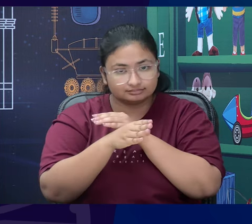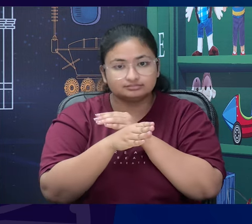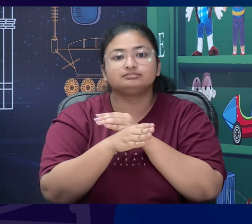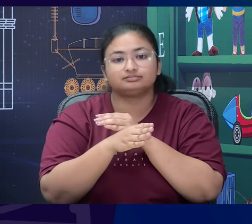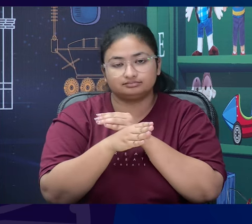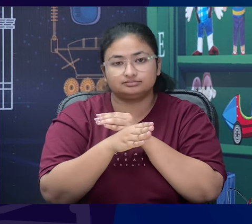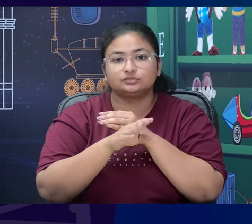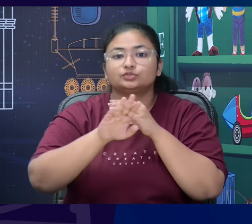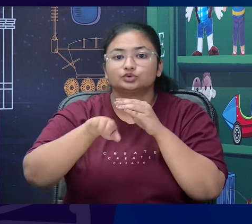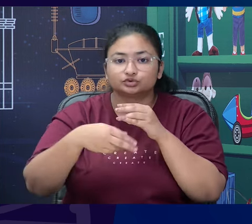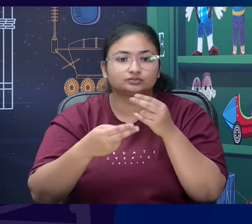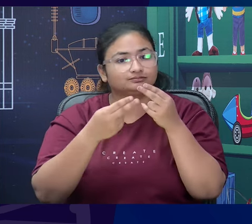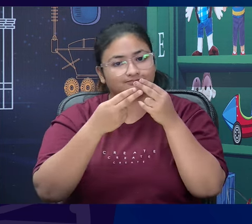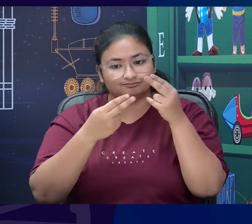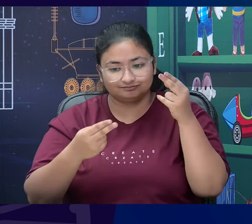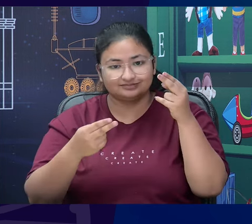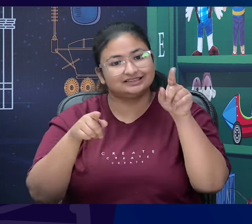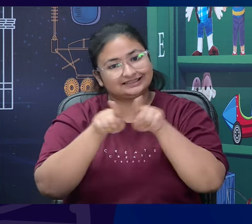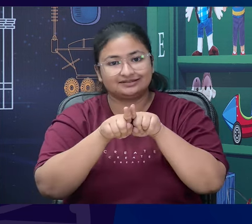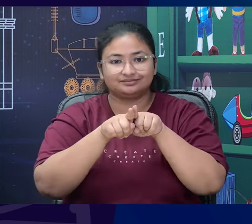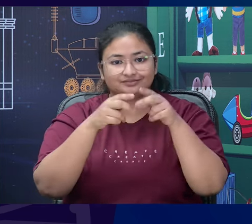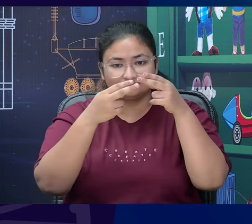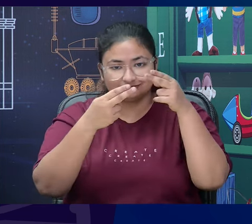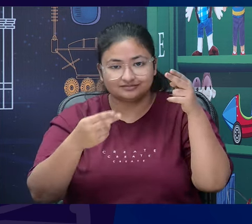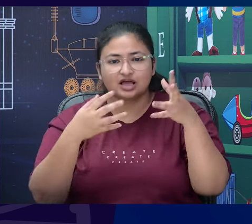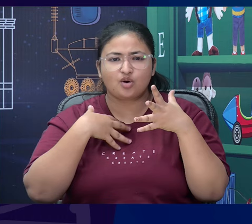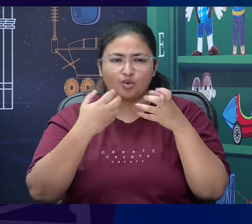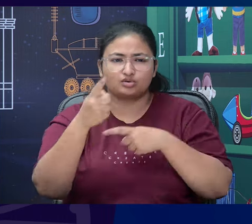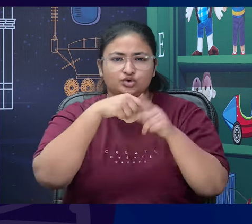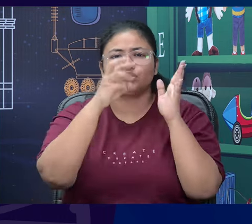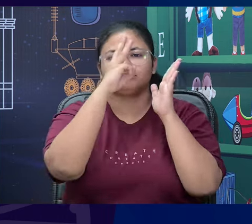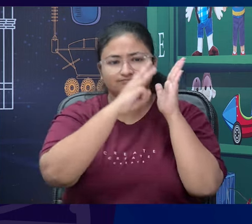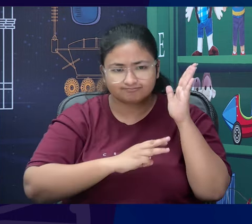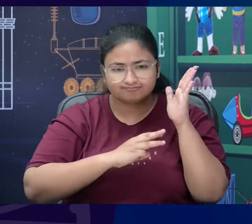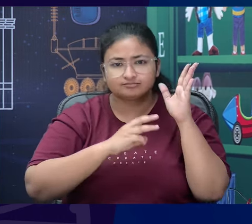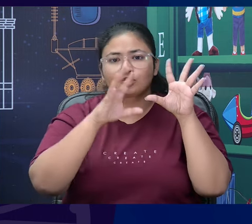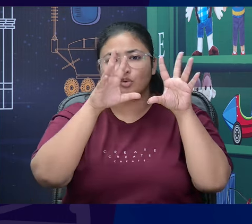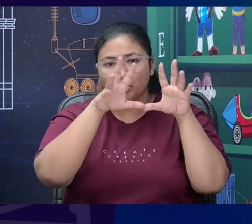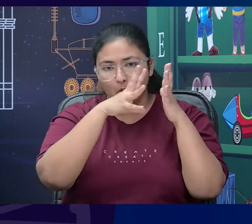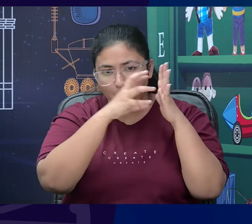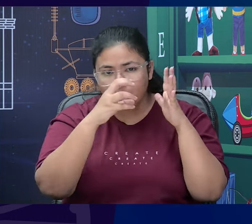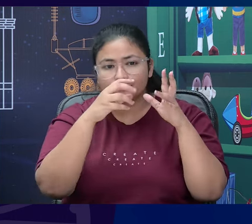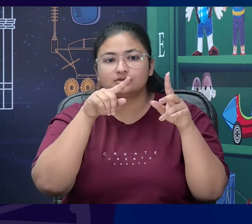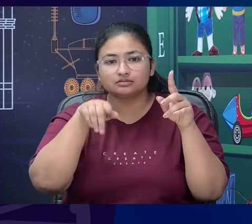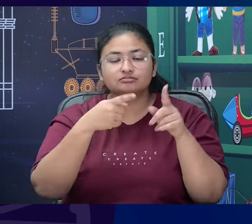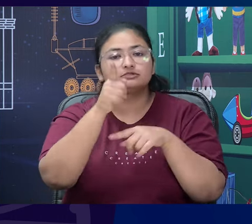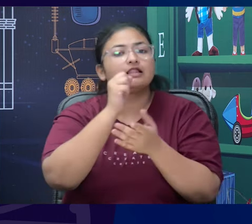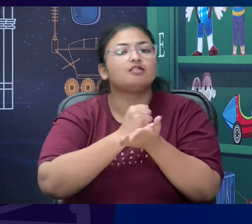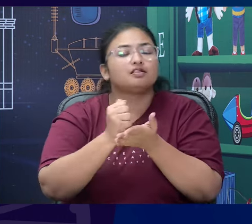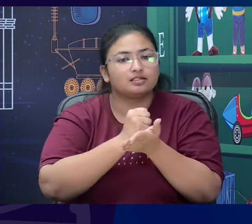is how the story goes. Students I want you to take a screenshot and actually practice it. Let us see if you are able to do it.